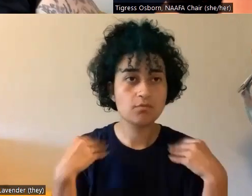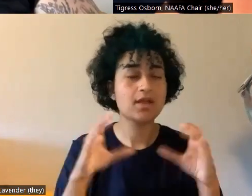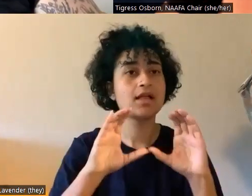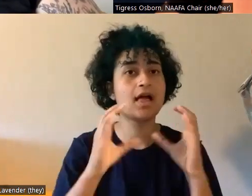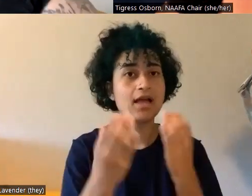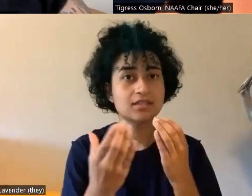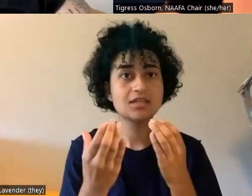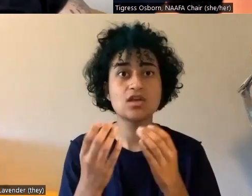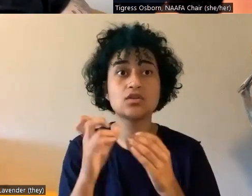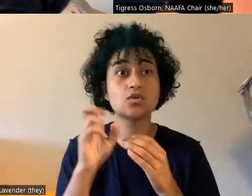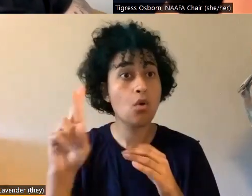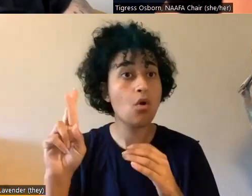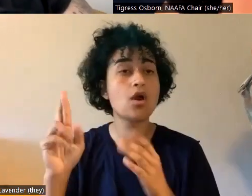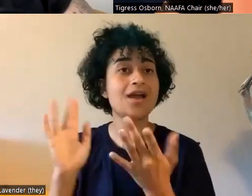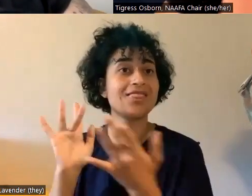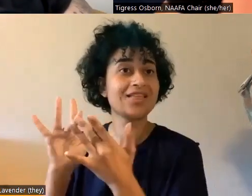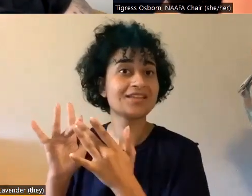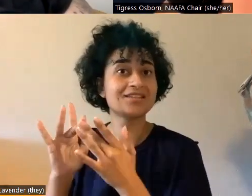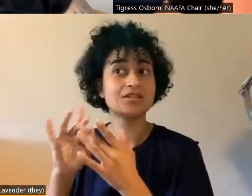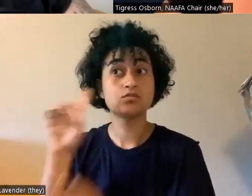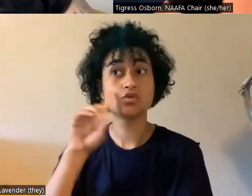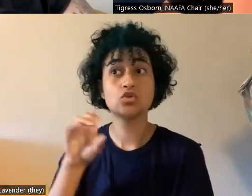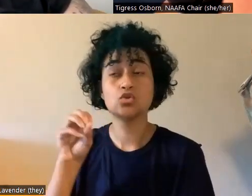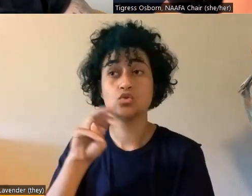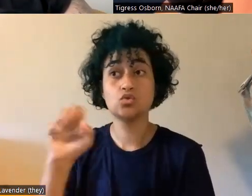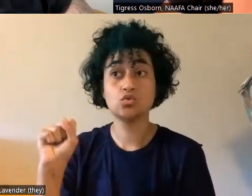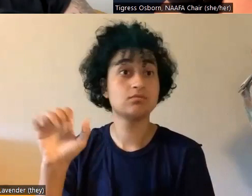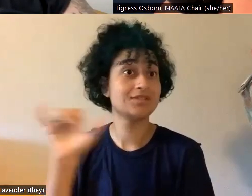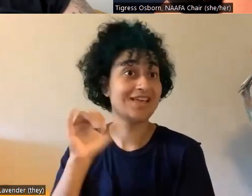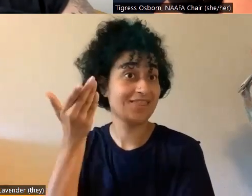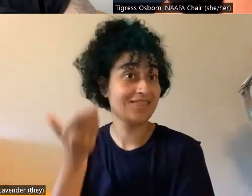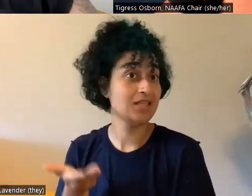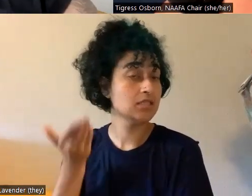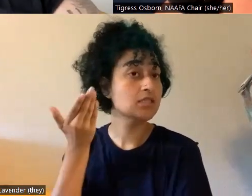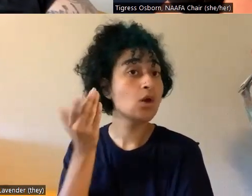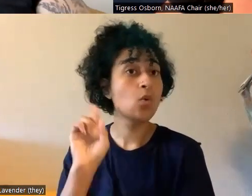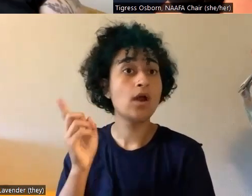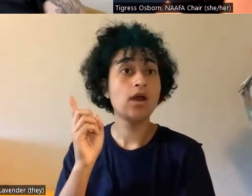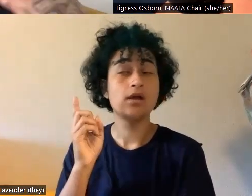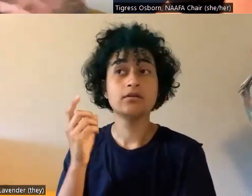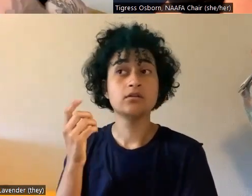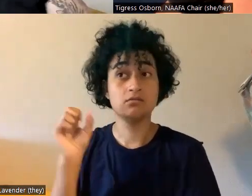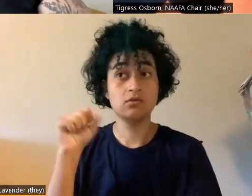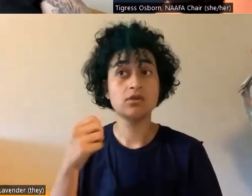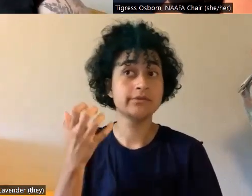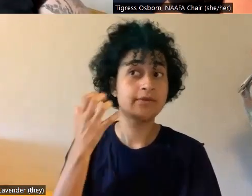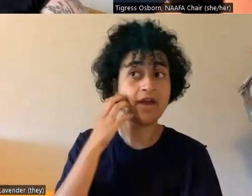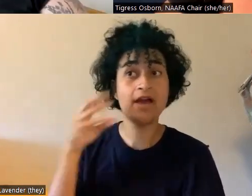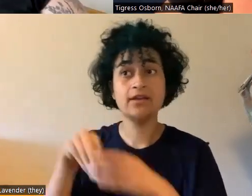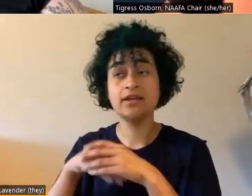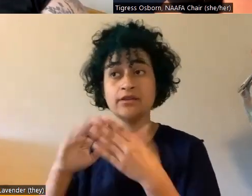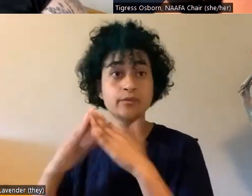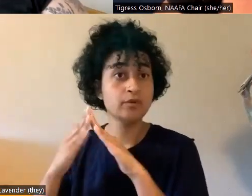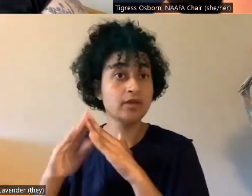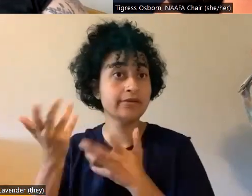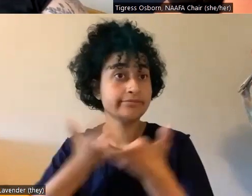to a zoom like this and talk about the experience of being fat and being community. So that's all coming down the road.